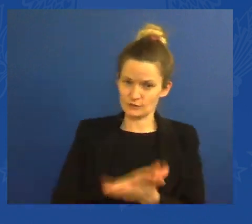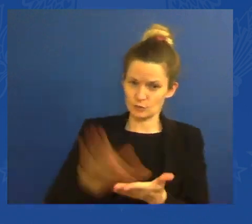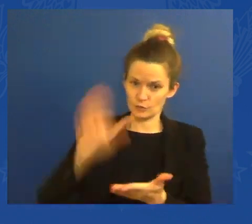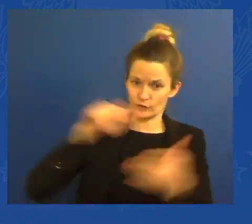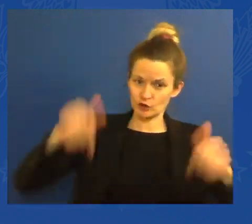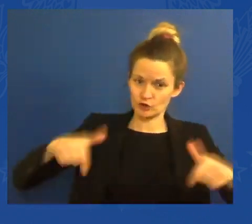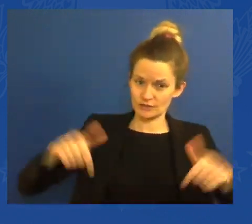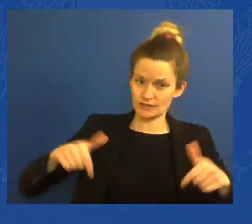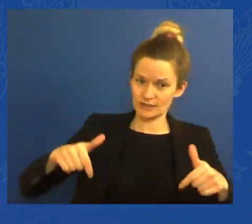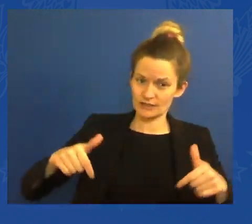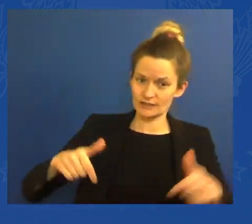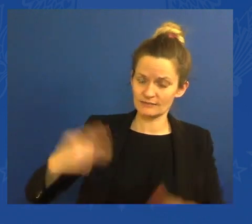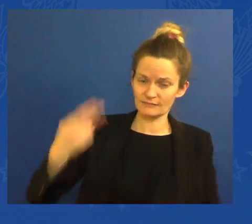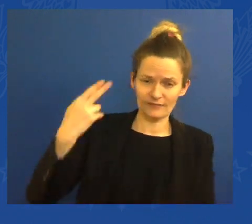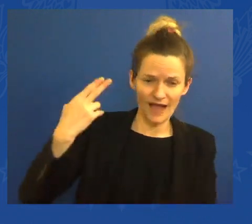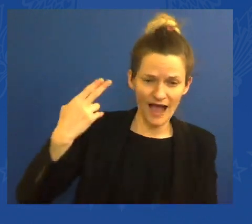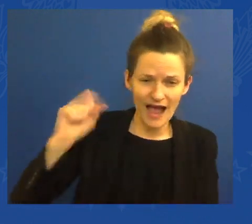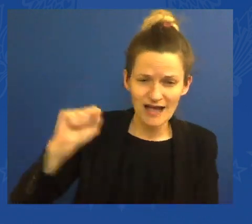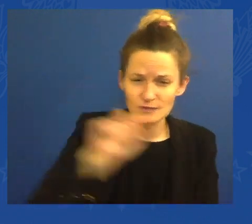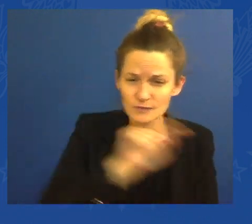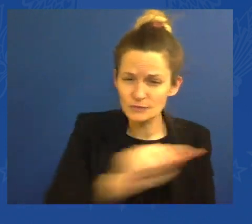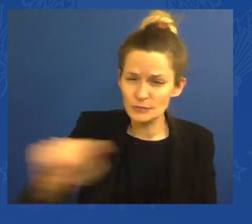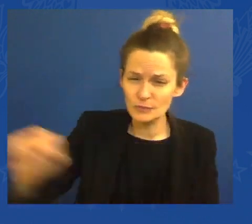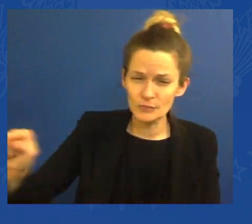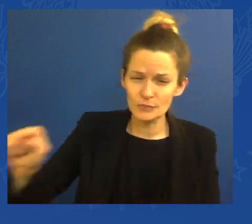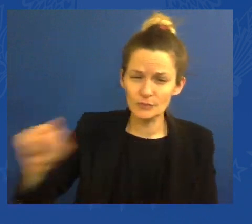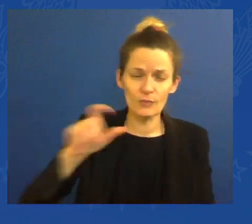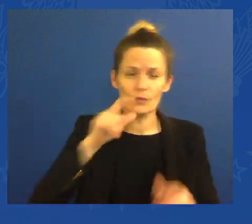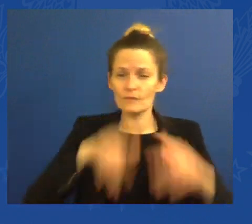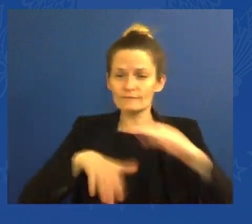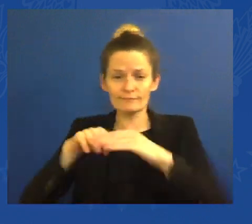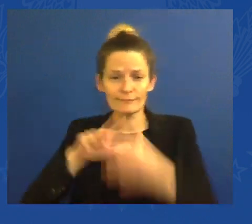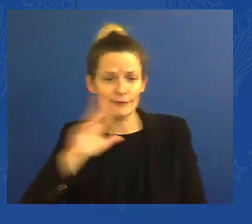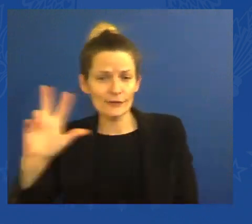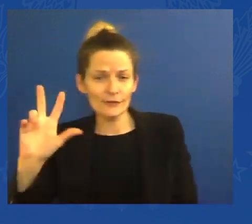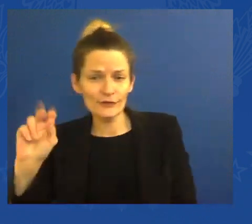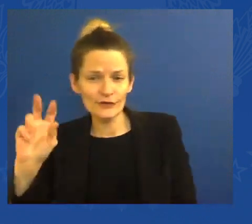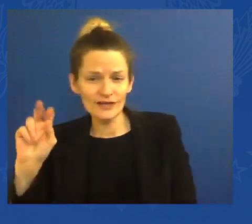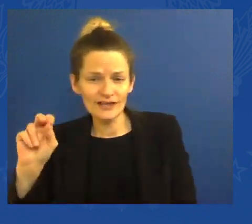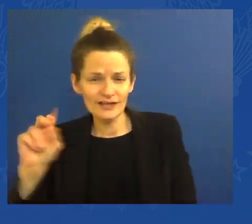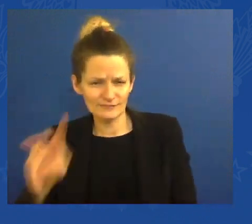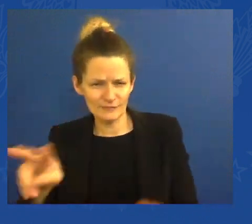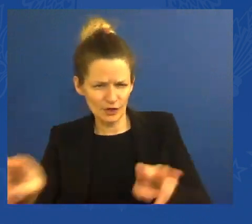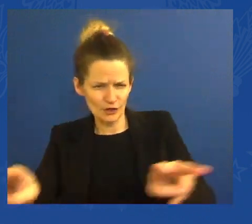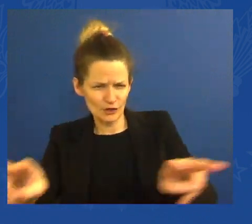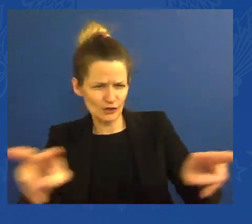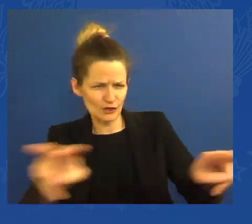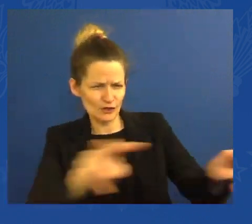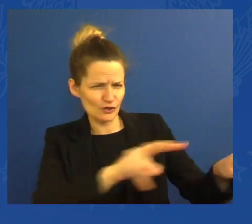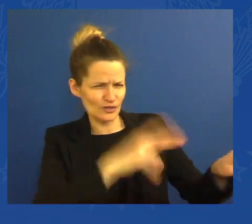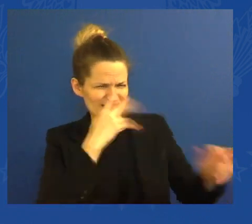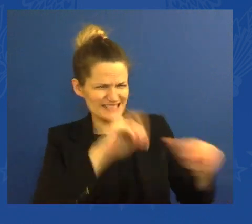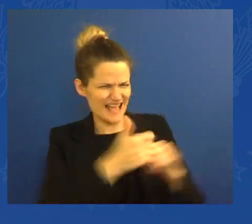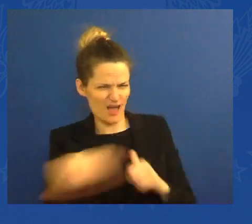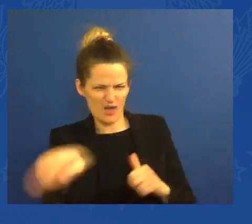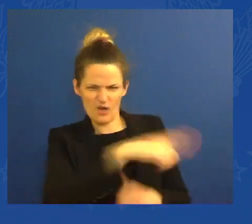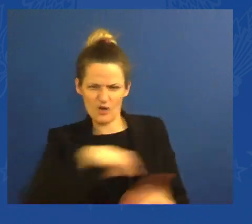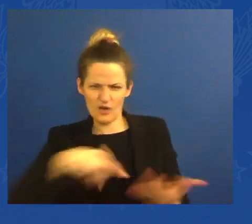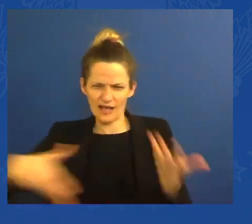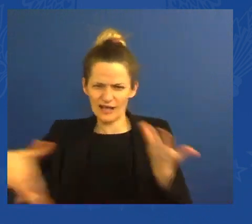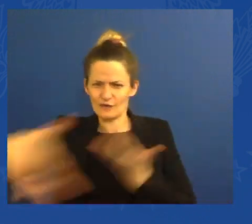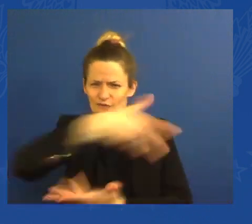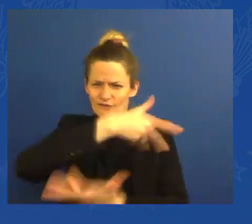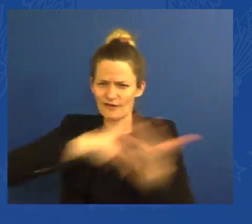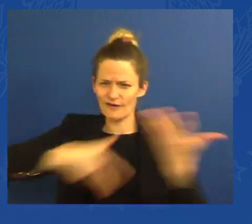look at them. Look at how they interact with one another. They make no distinctions based on race. They make no distinctions